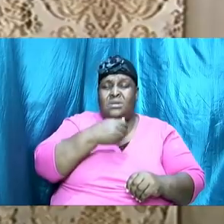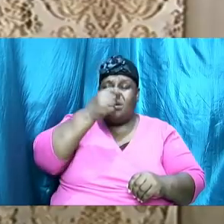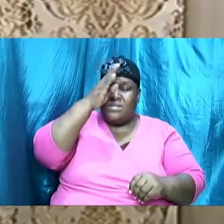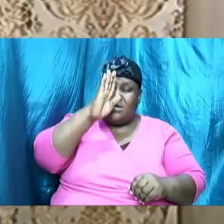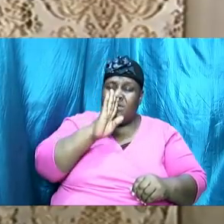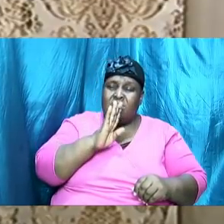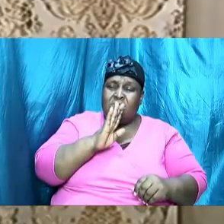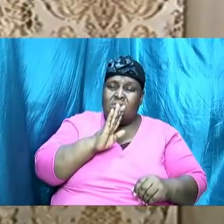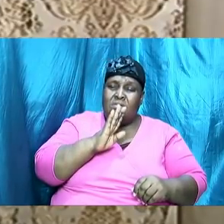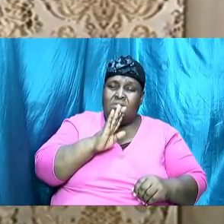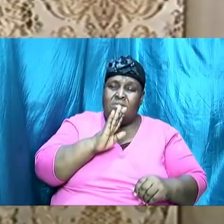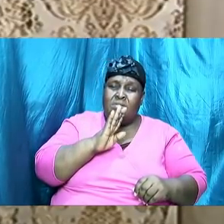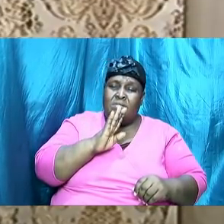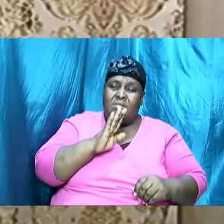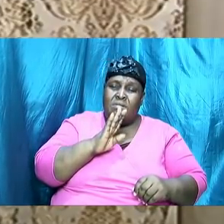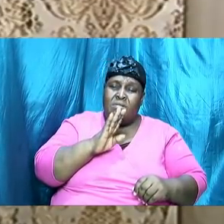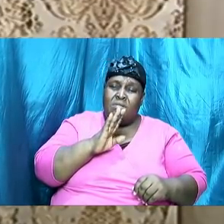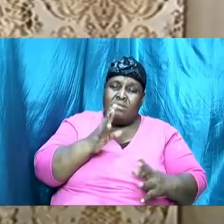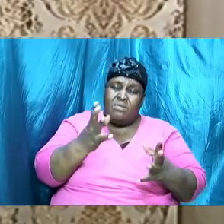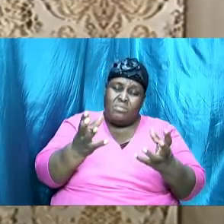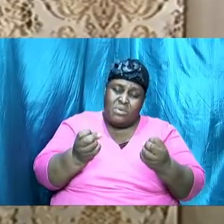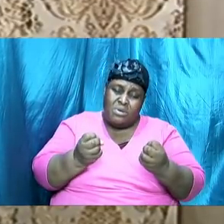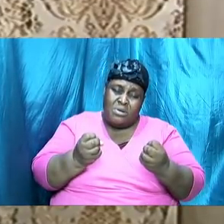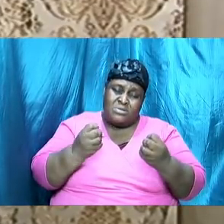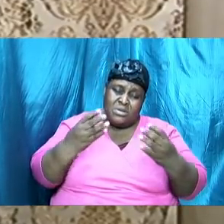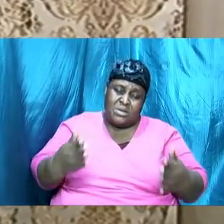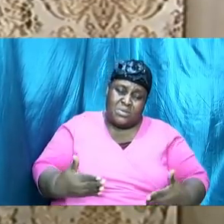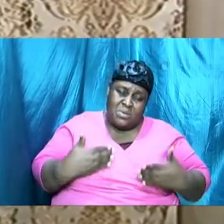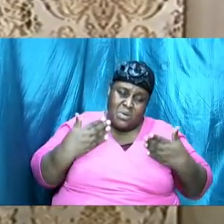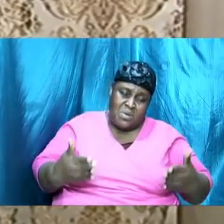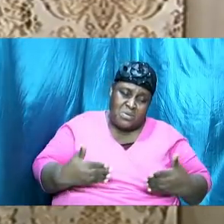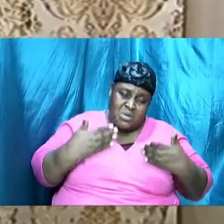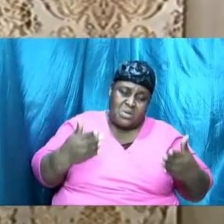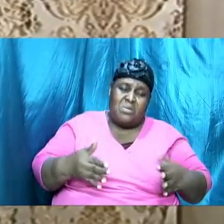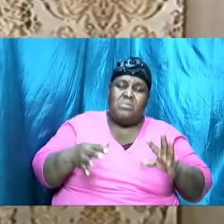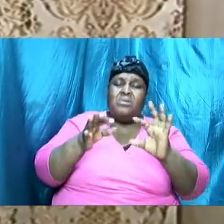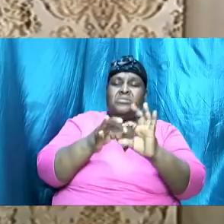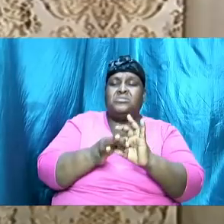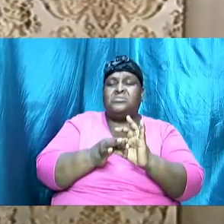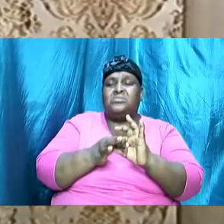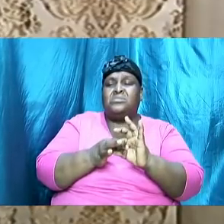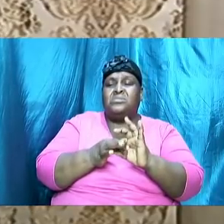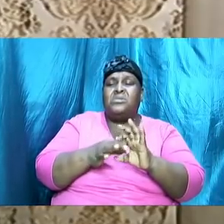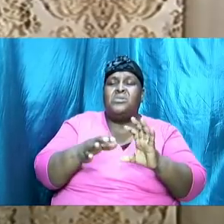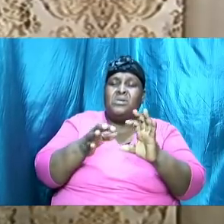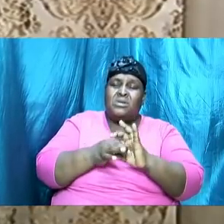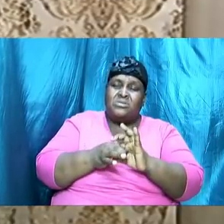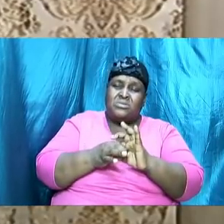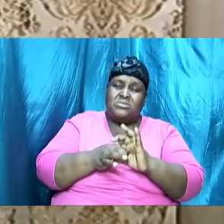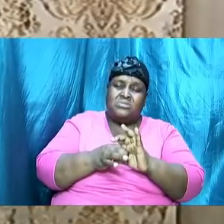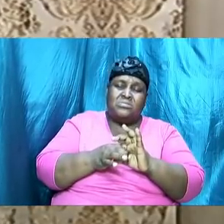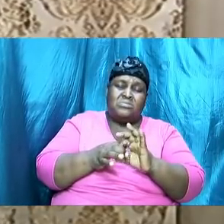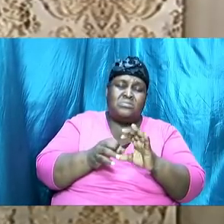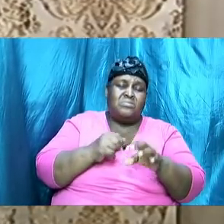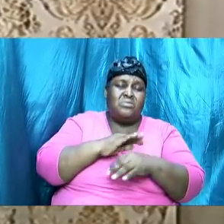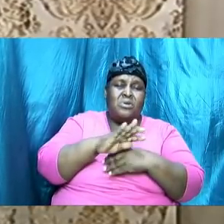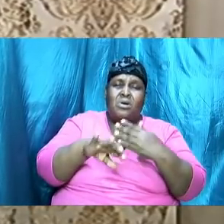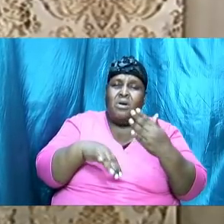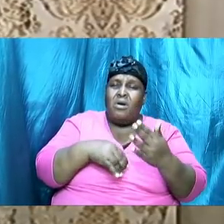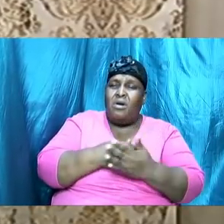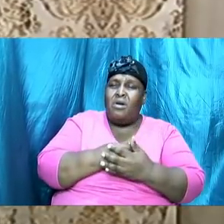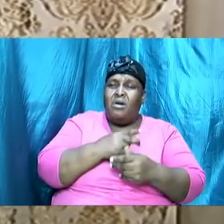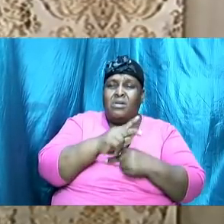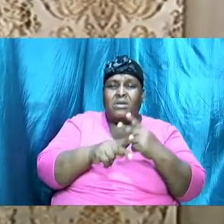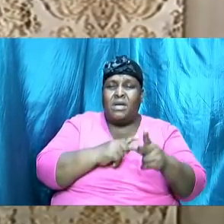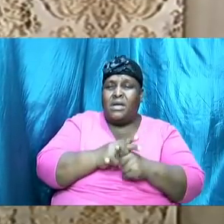facilitates, He wants, He encourages relationships, and relationships of all sorts. We were made